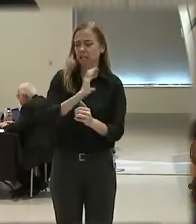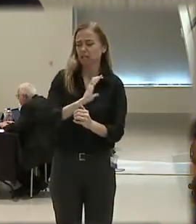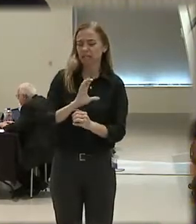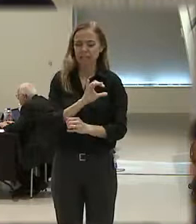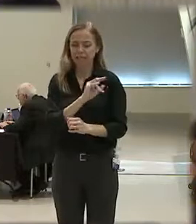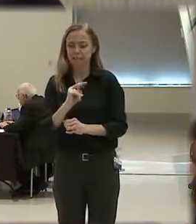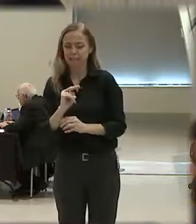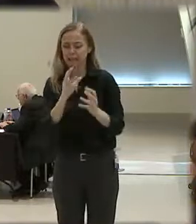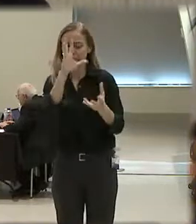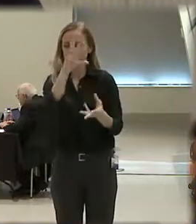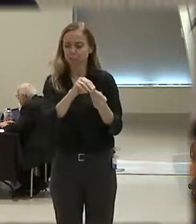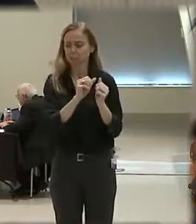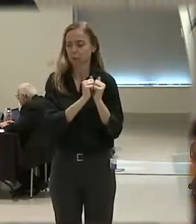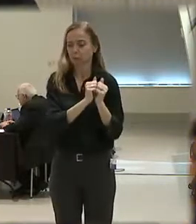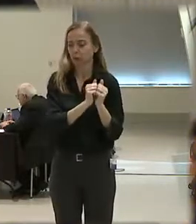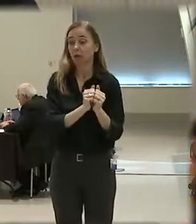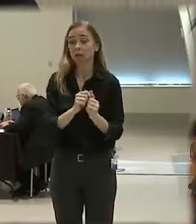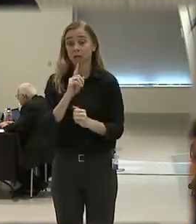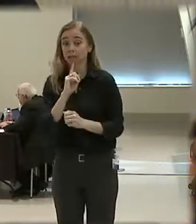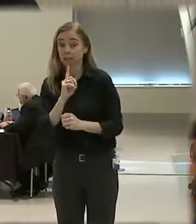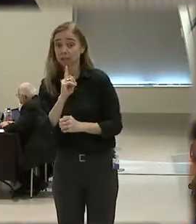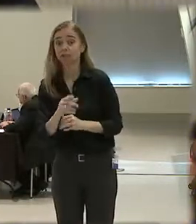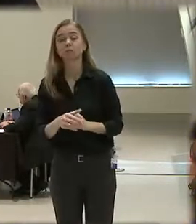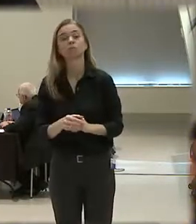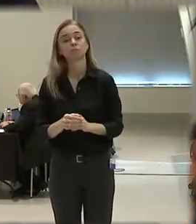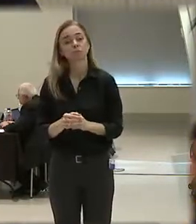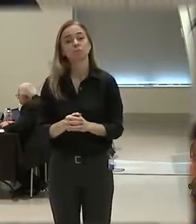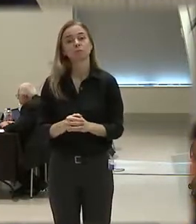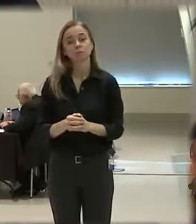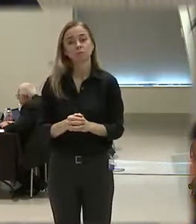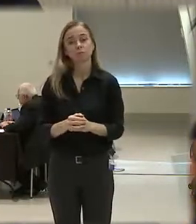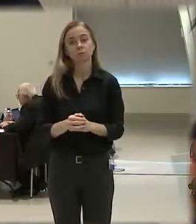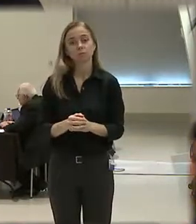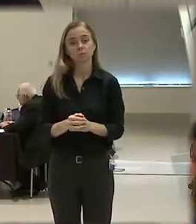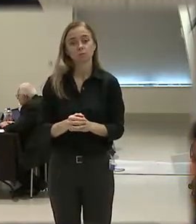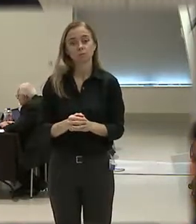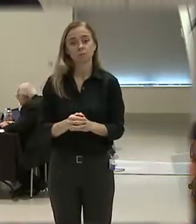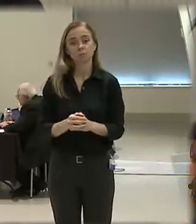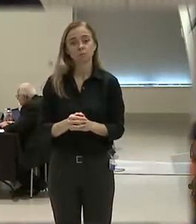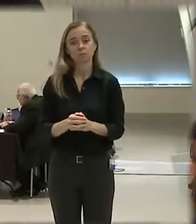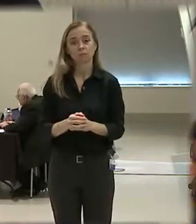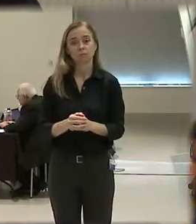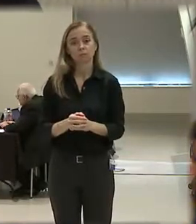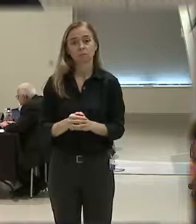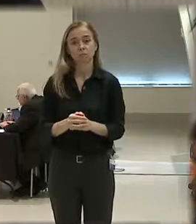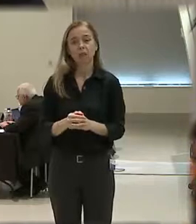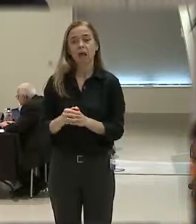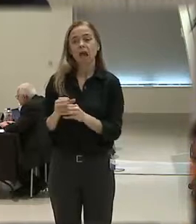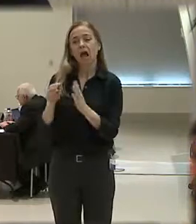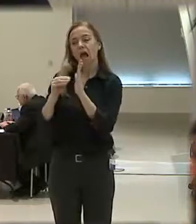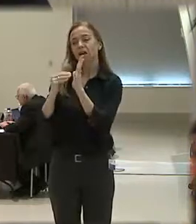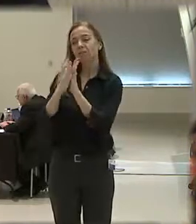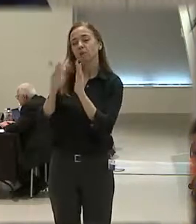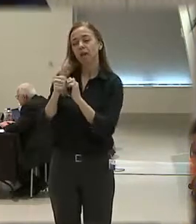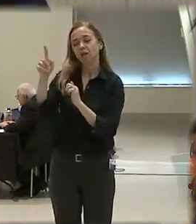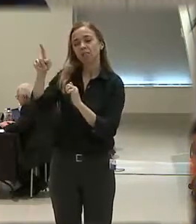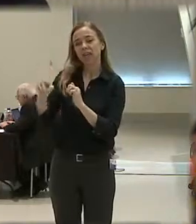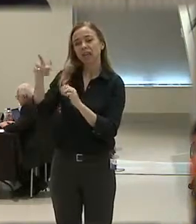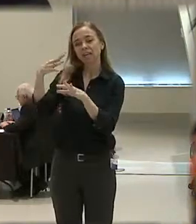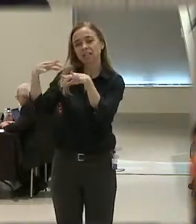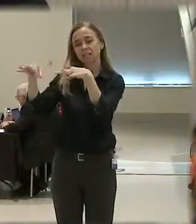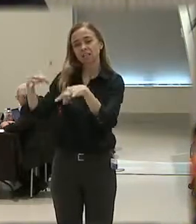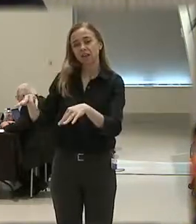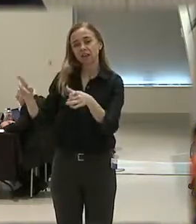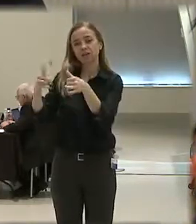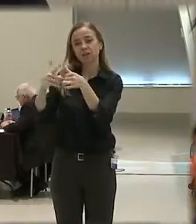and I've put out there how they define levels of force. The first